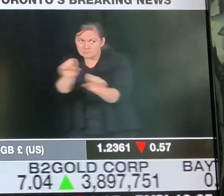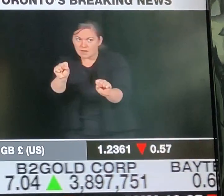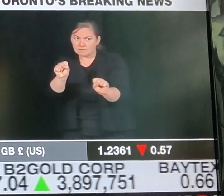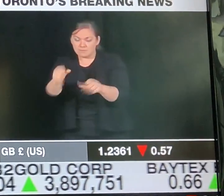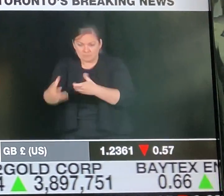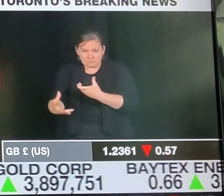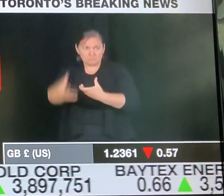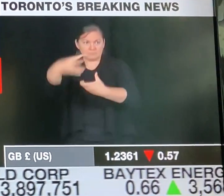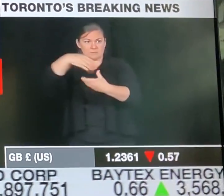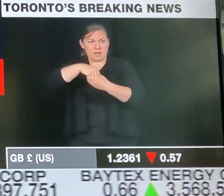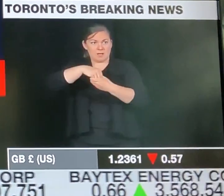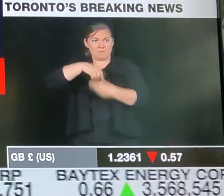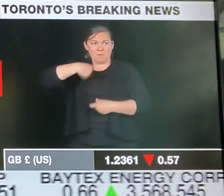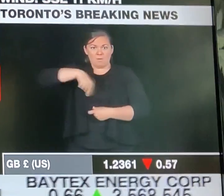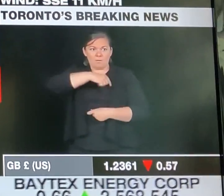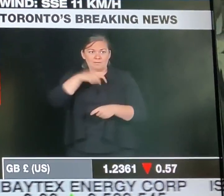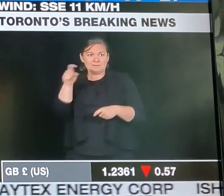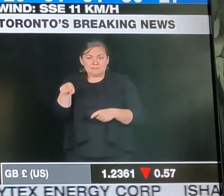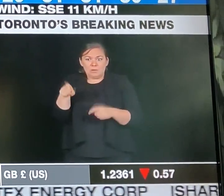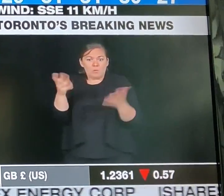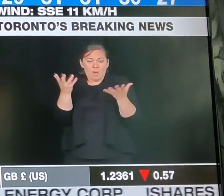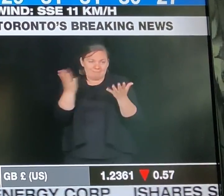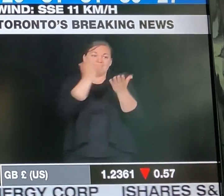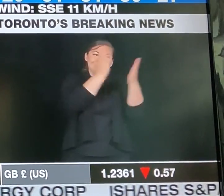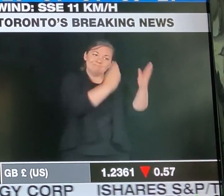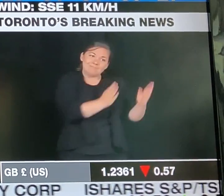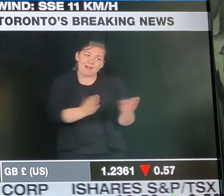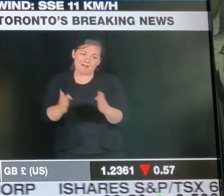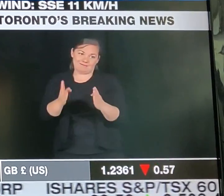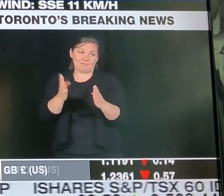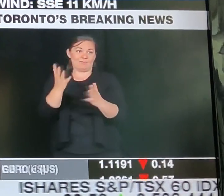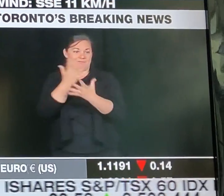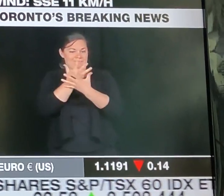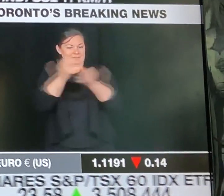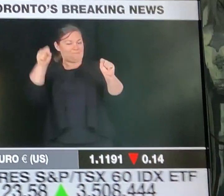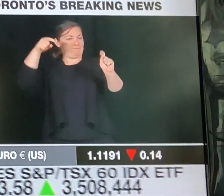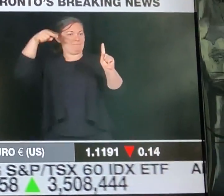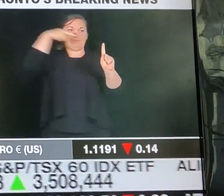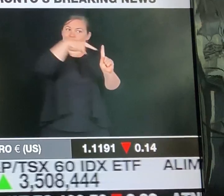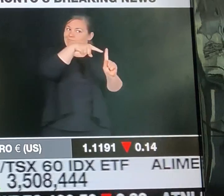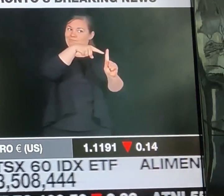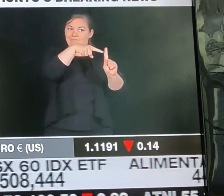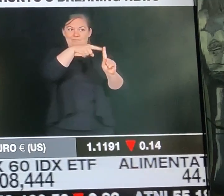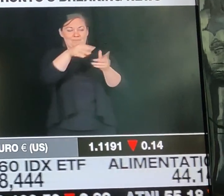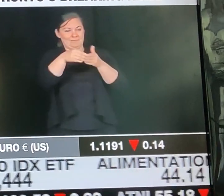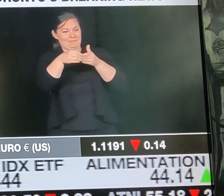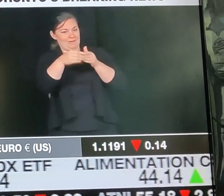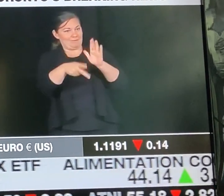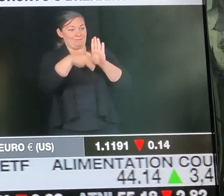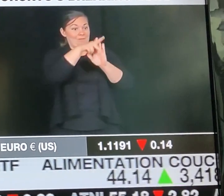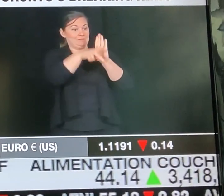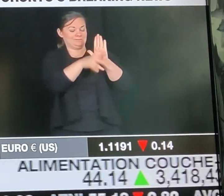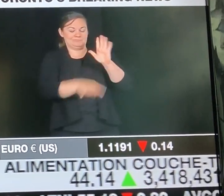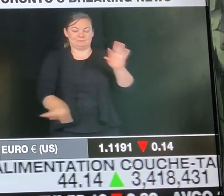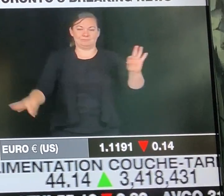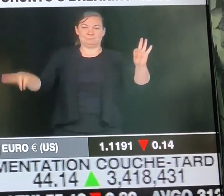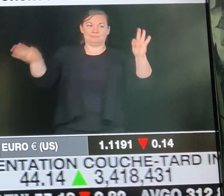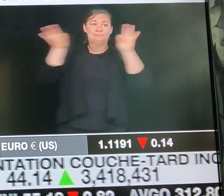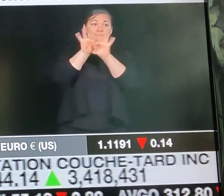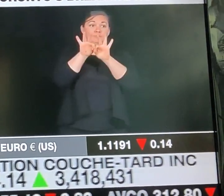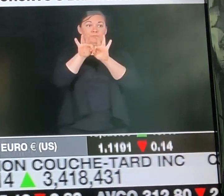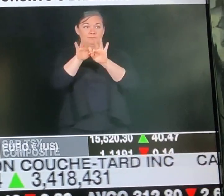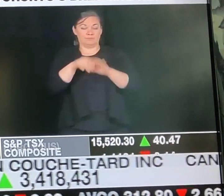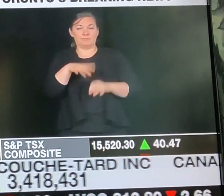and, of course, youth of all. And let me lay out our vision. Let me, our plan to get kids safely back to school.